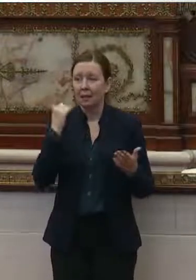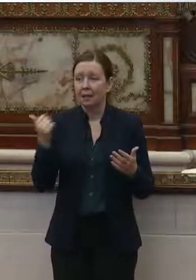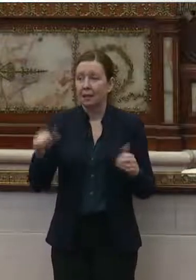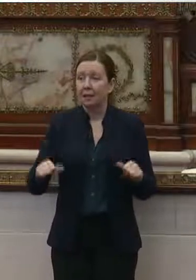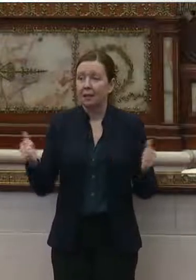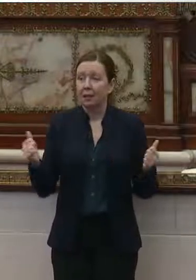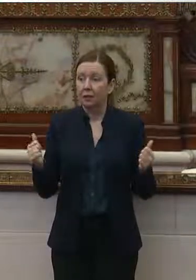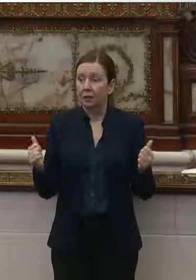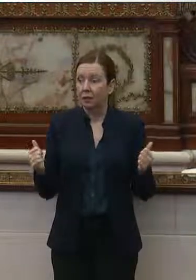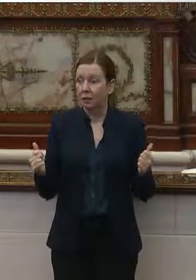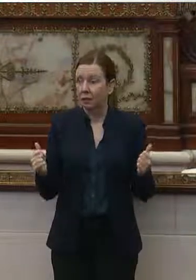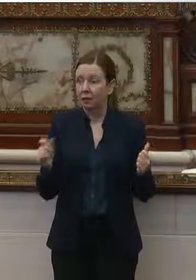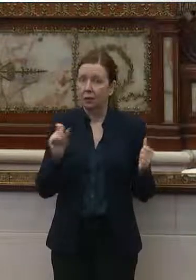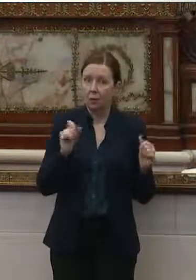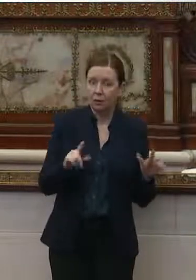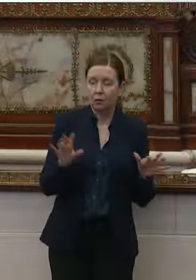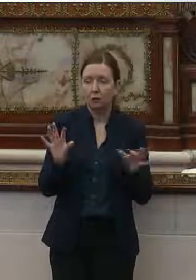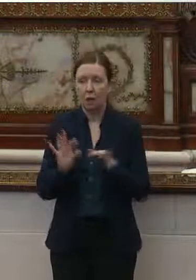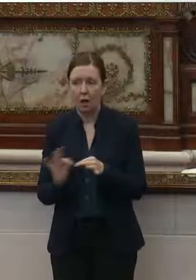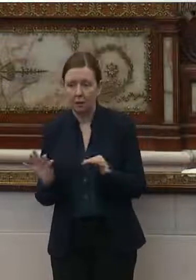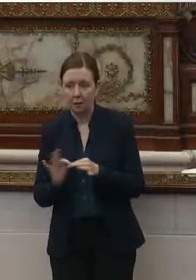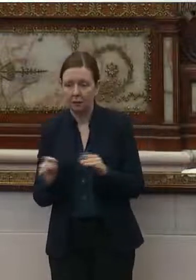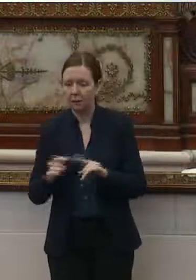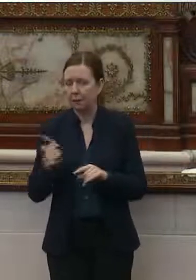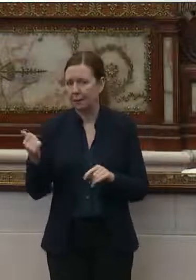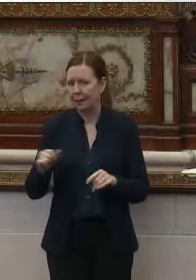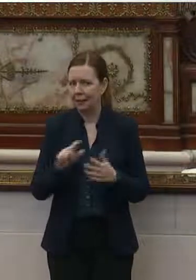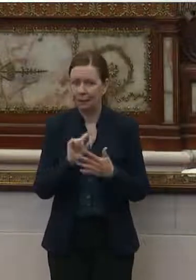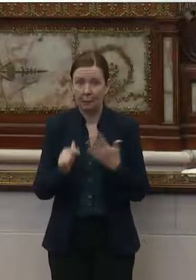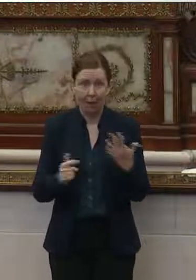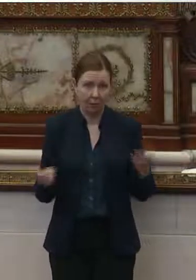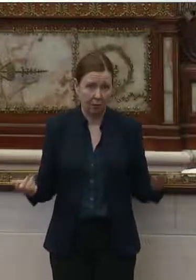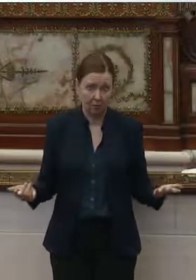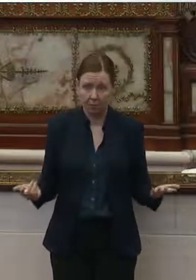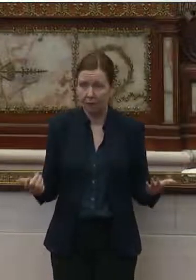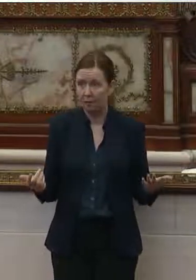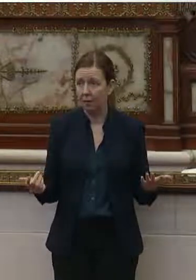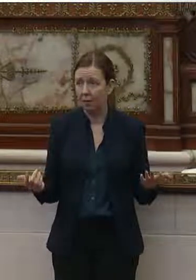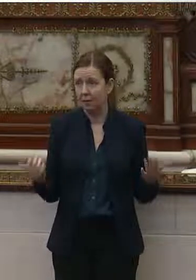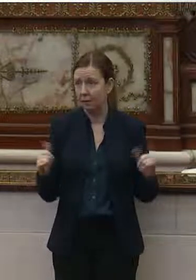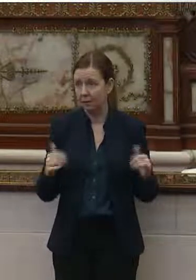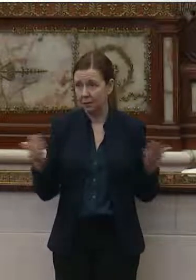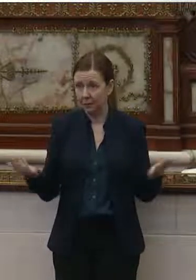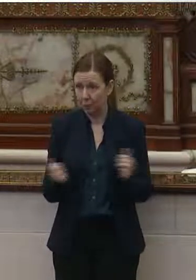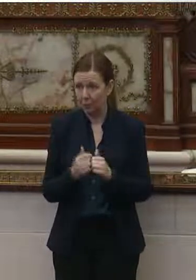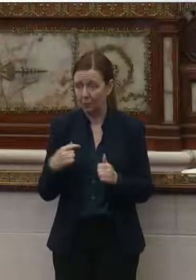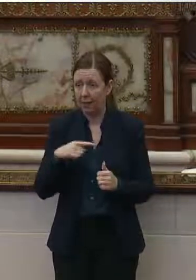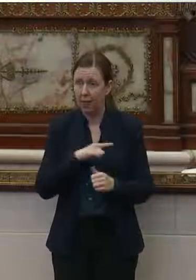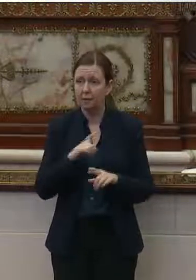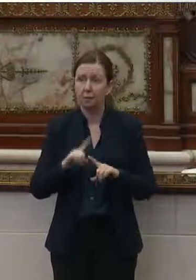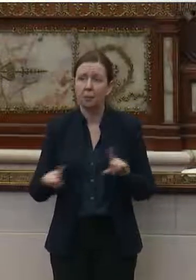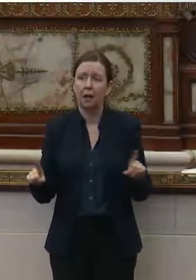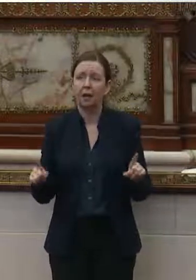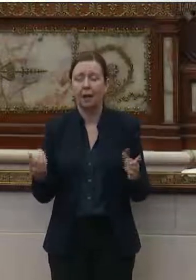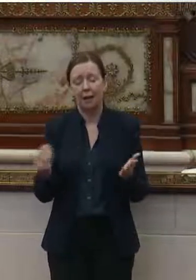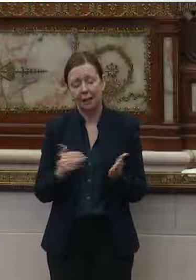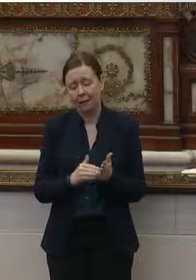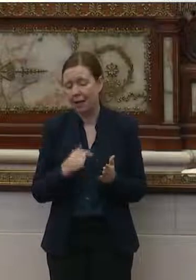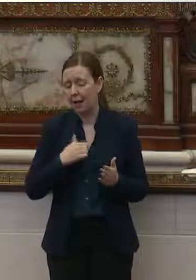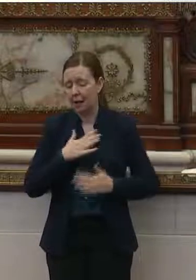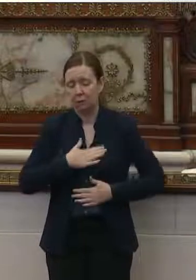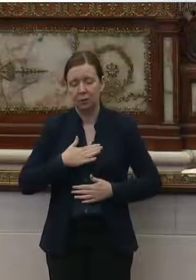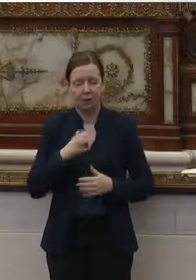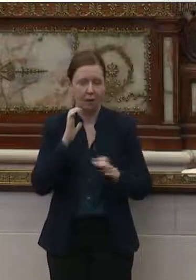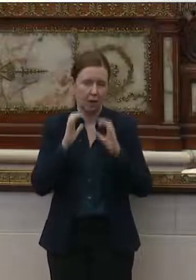other final question or comments from any of the panel who are still here with us. But again, I appreciate